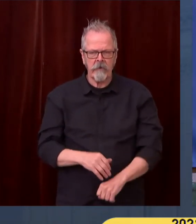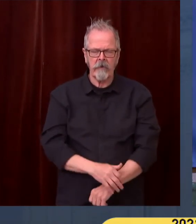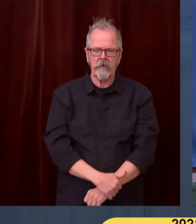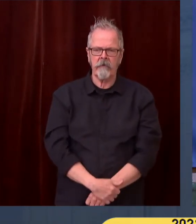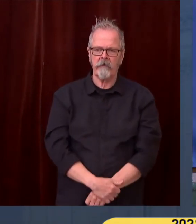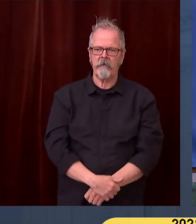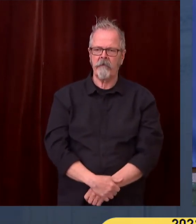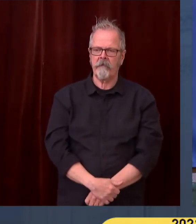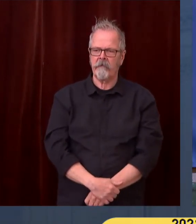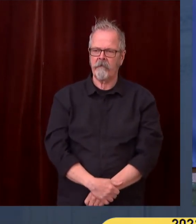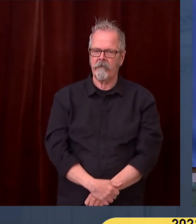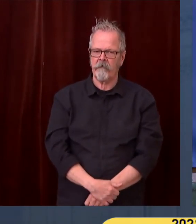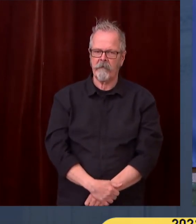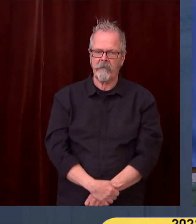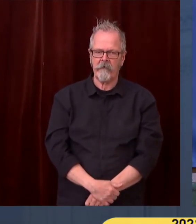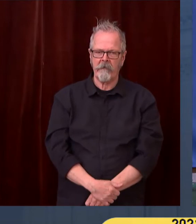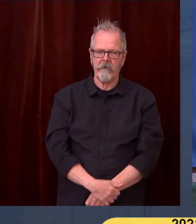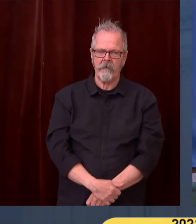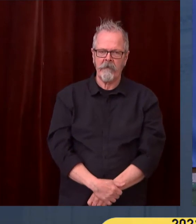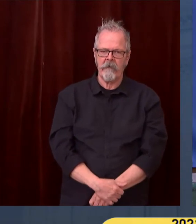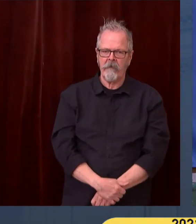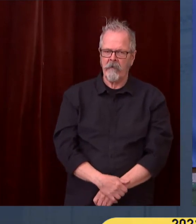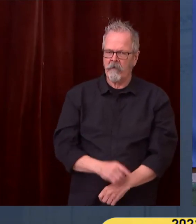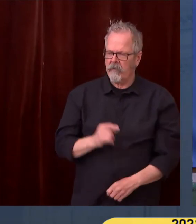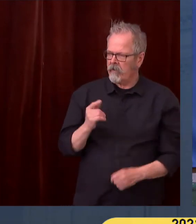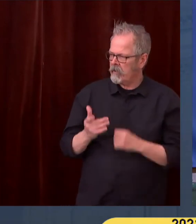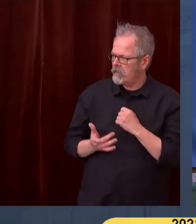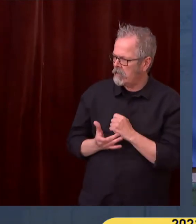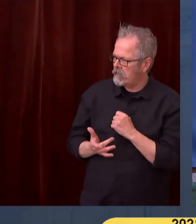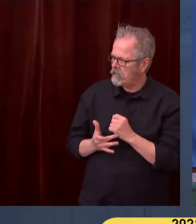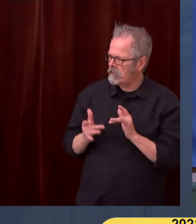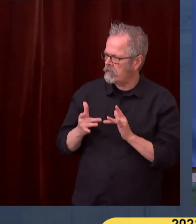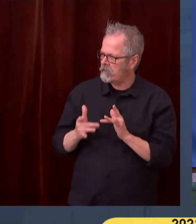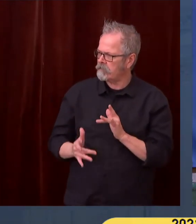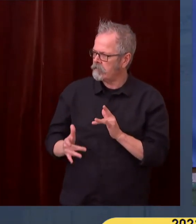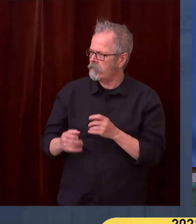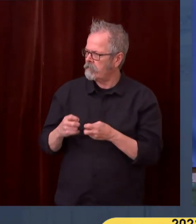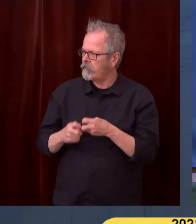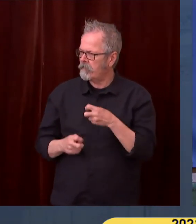One quick second, we're having some internet difficulty before we go to the next question.